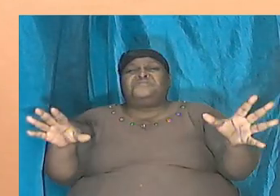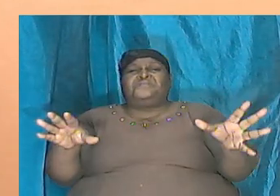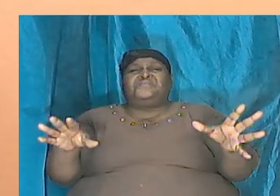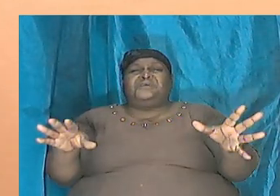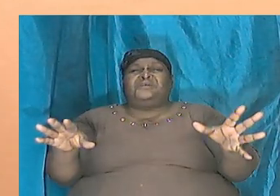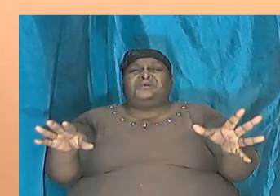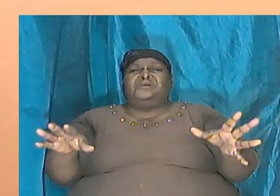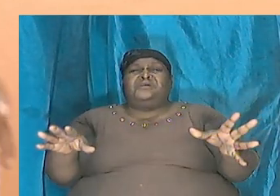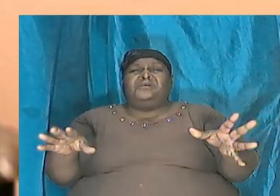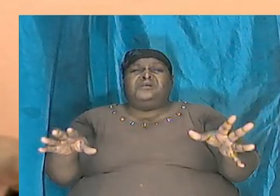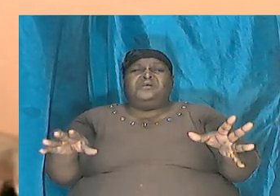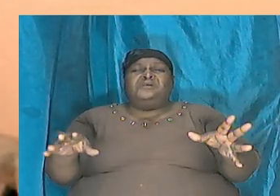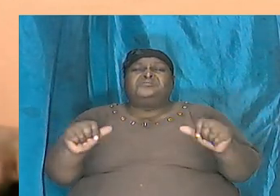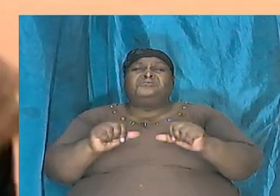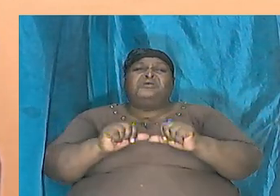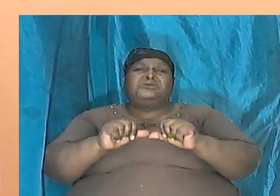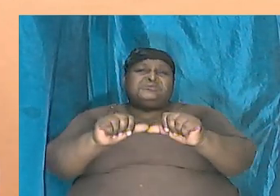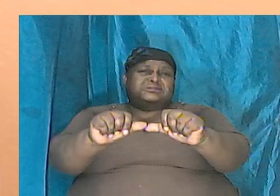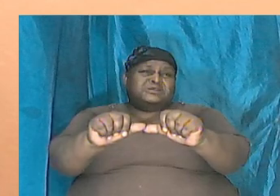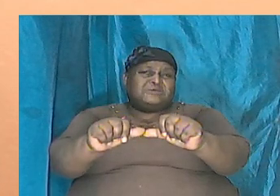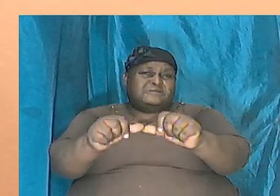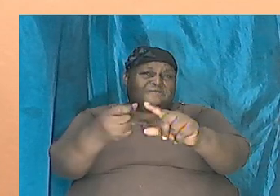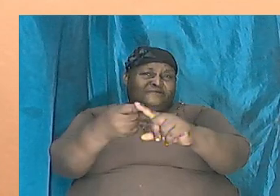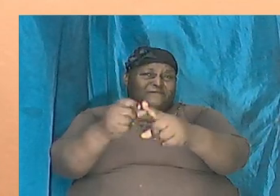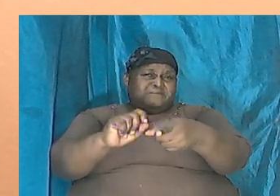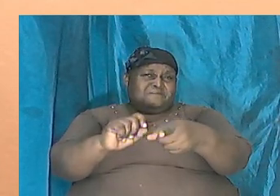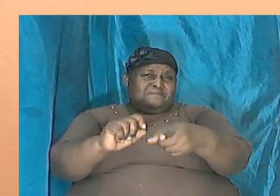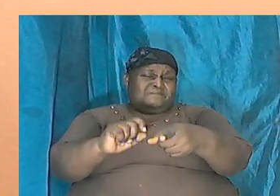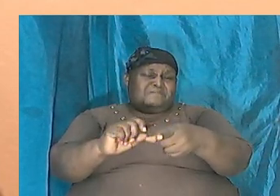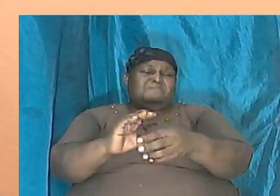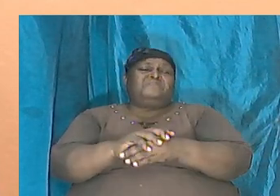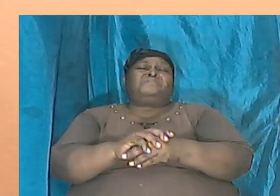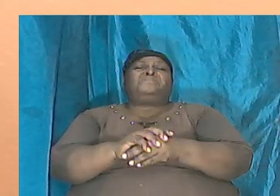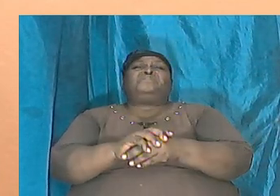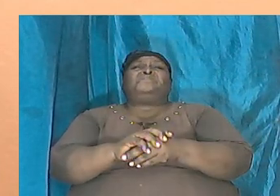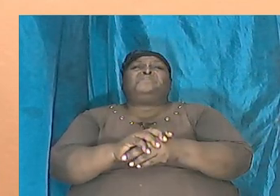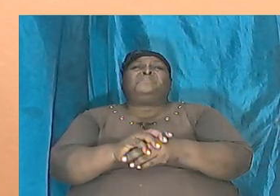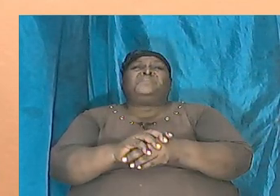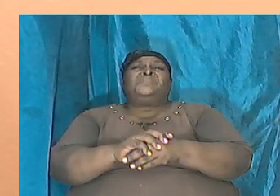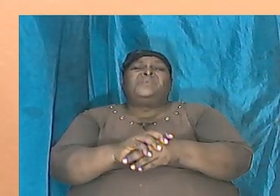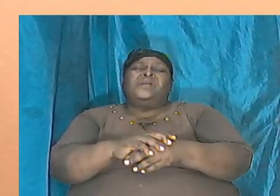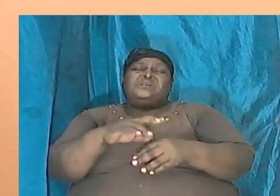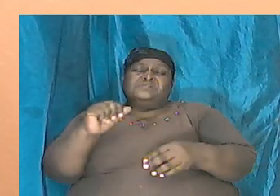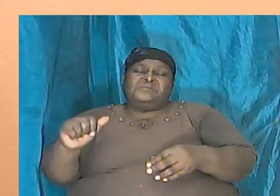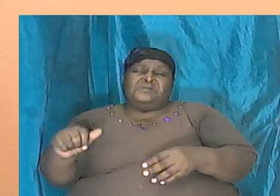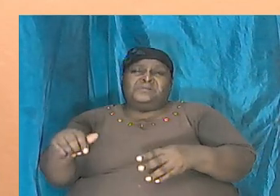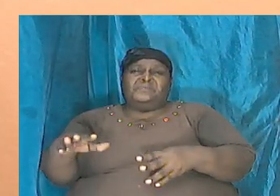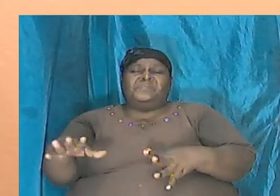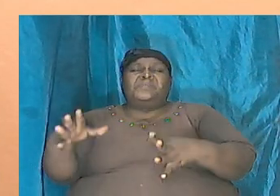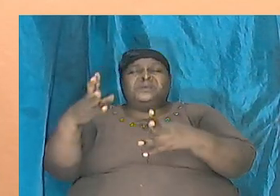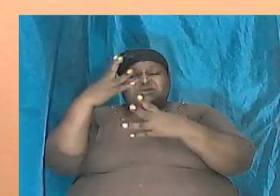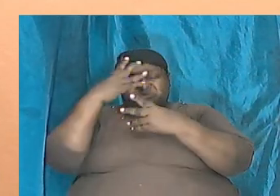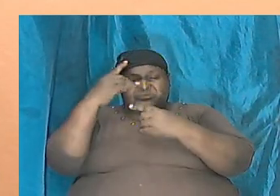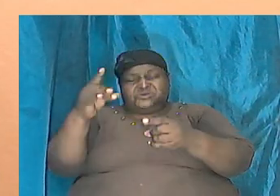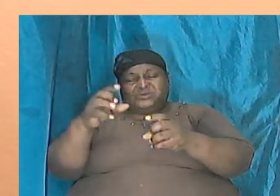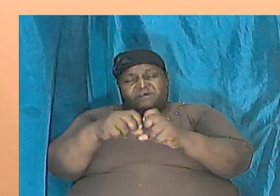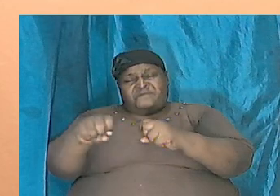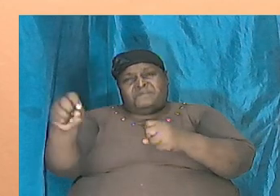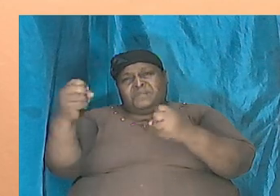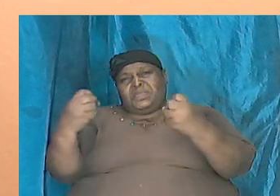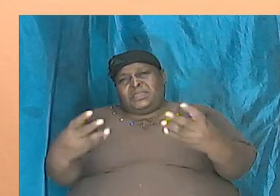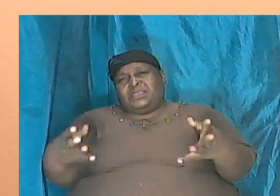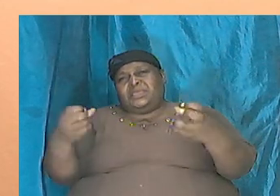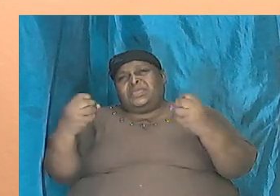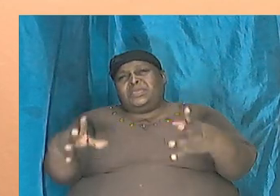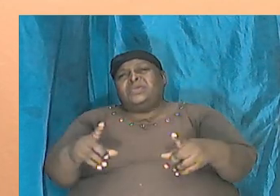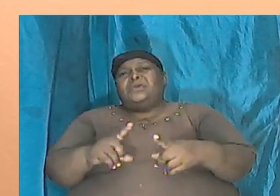can therefore discredit the Bible. That has been the aspiration of many to discredit